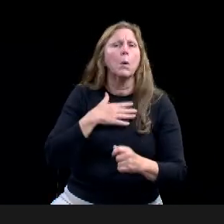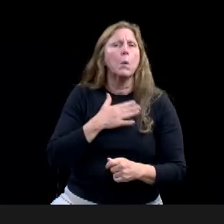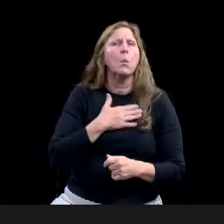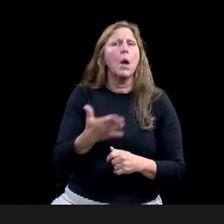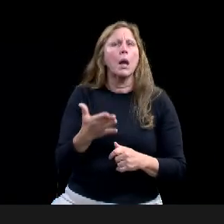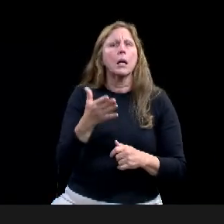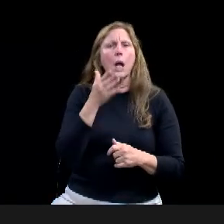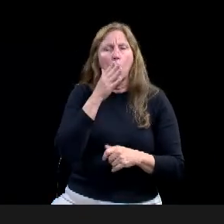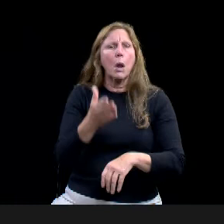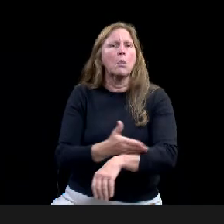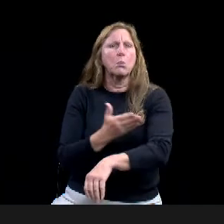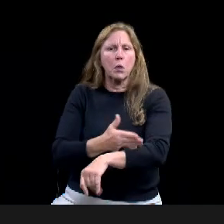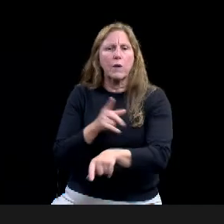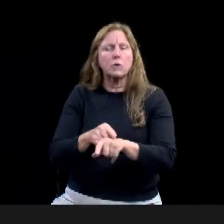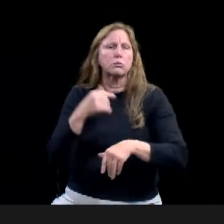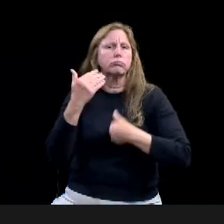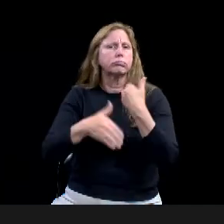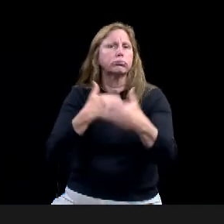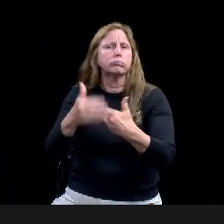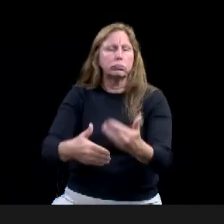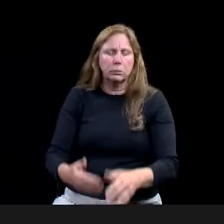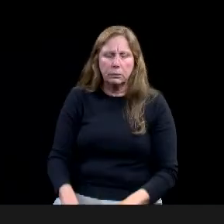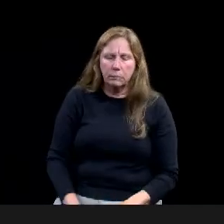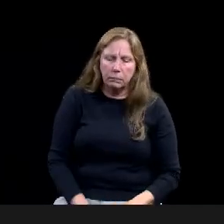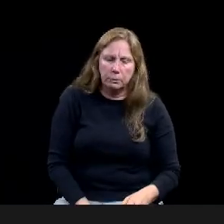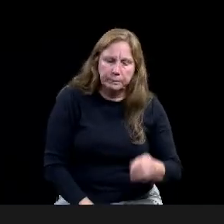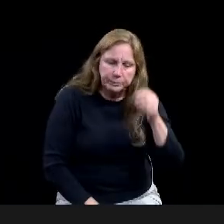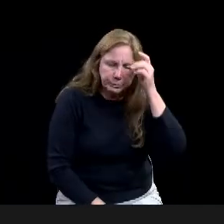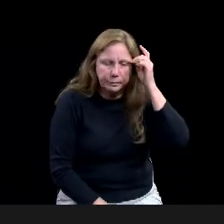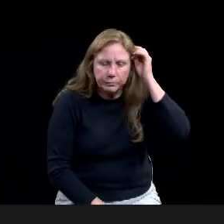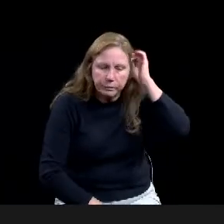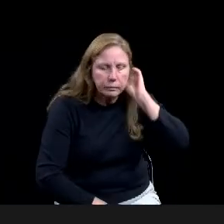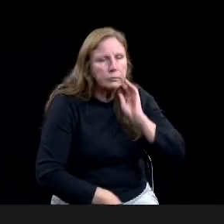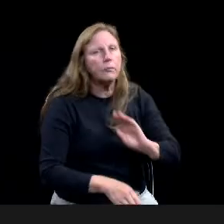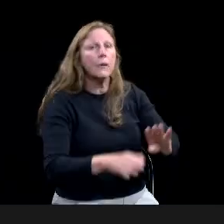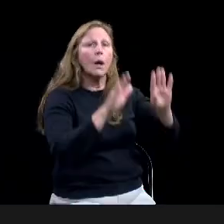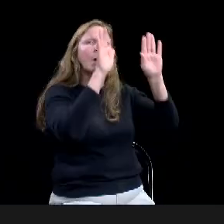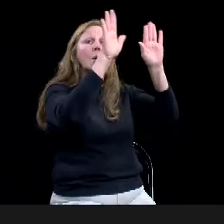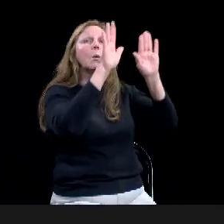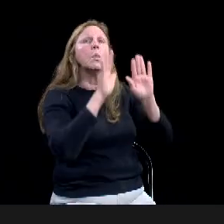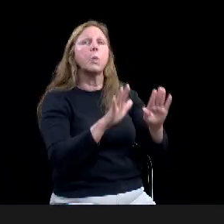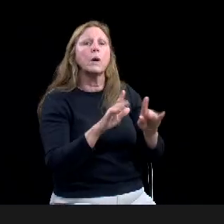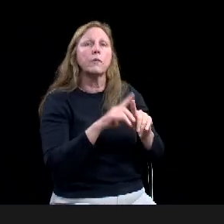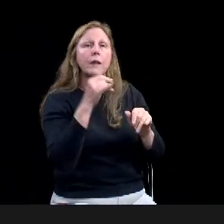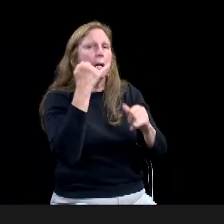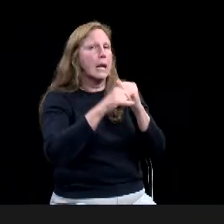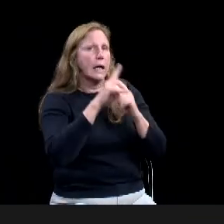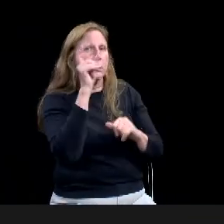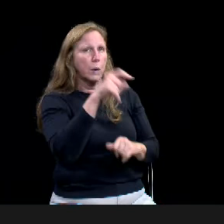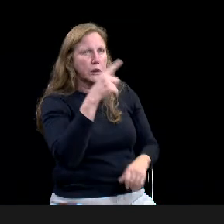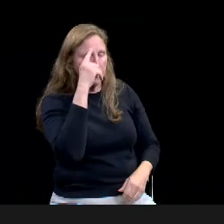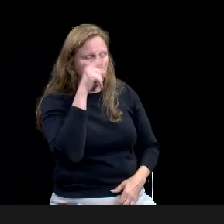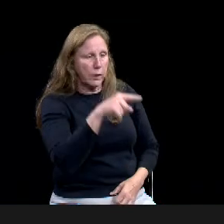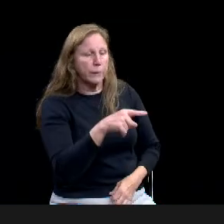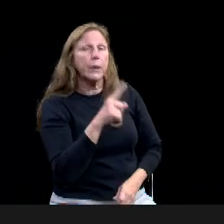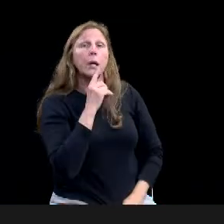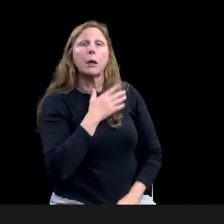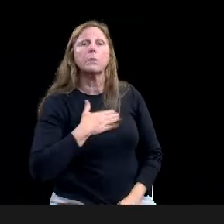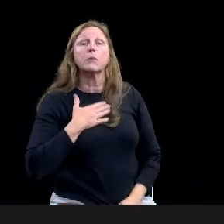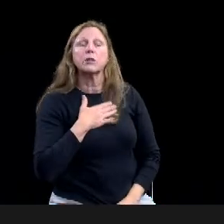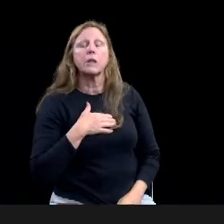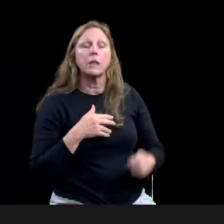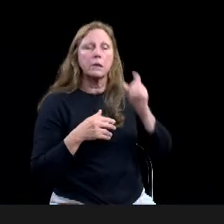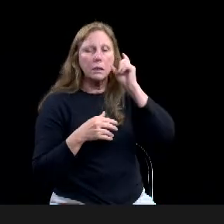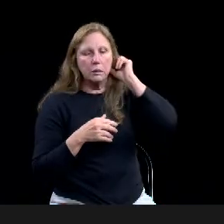I had is I do appreciate, um, the option, you know, the grant is a reimbursement, but there's an option there that, that the city can